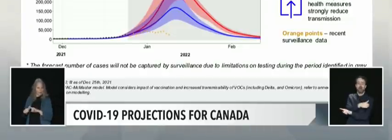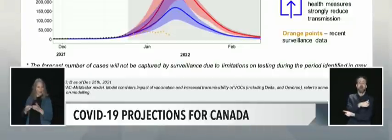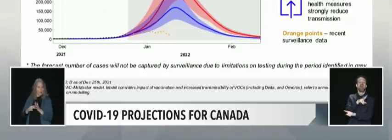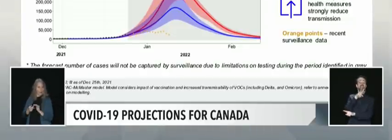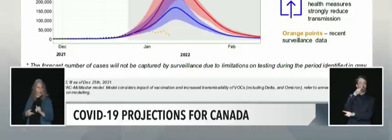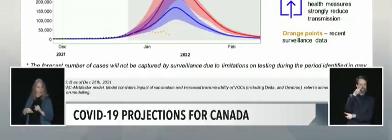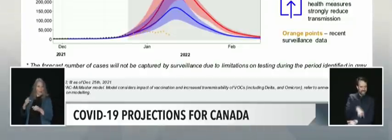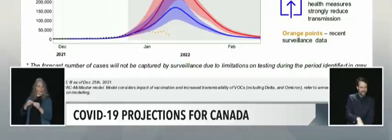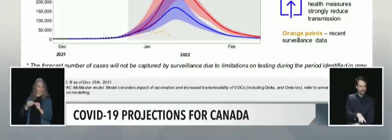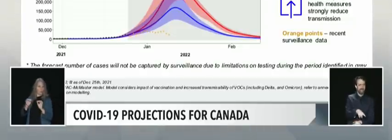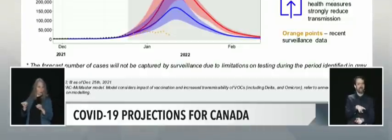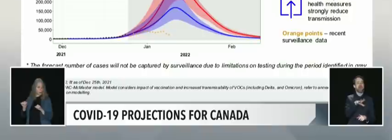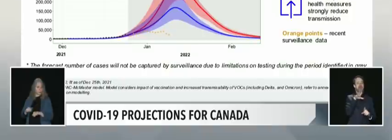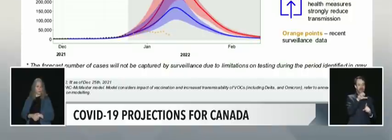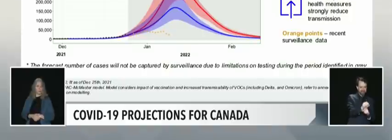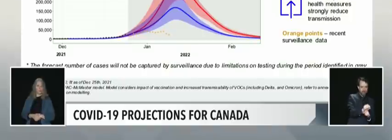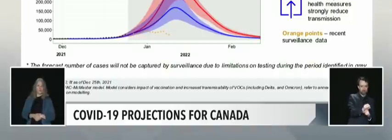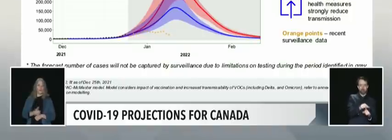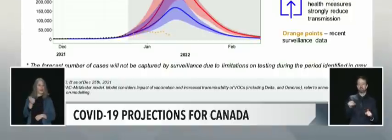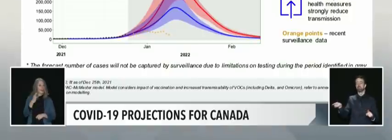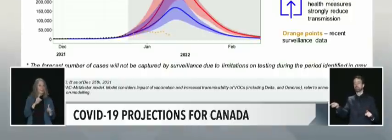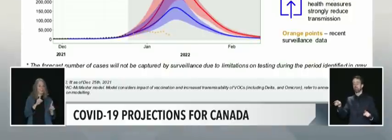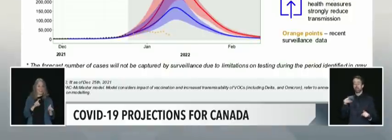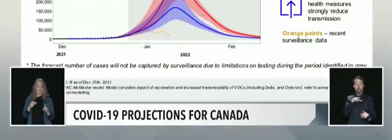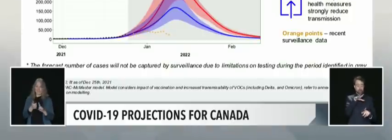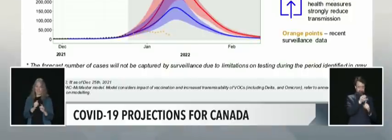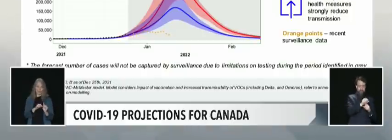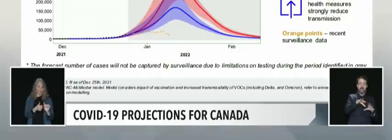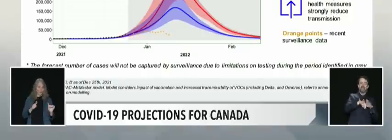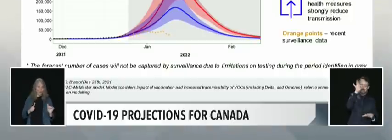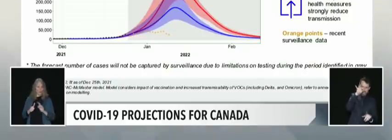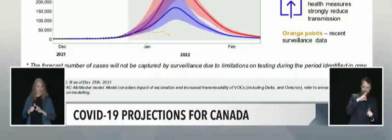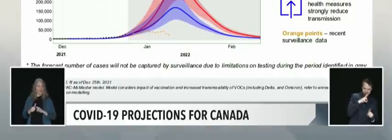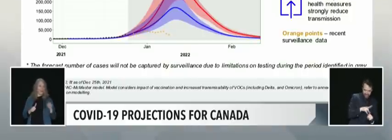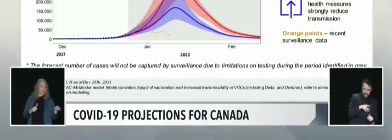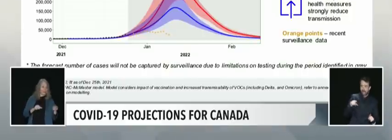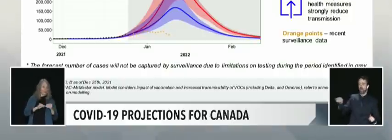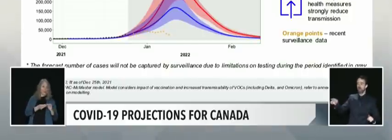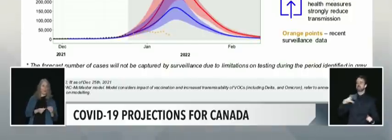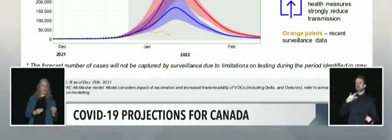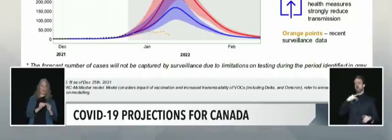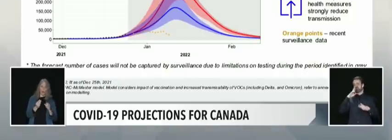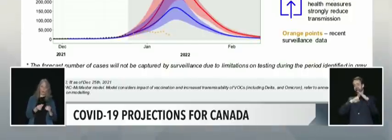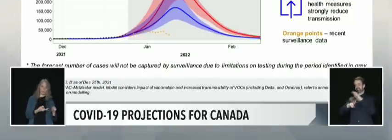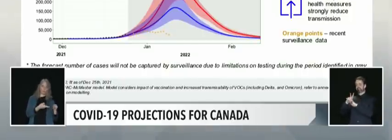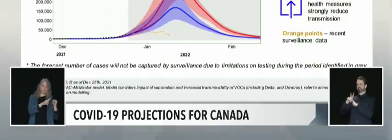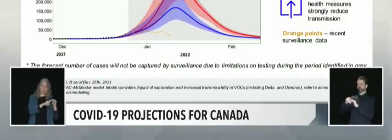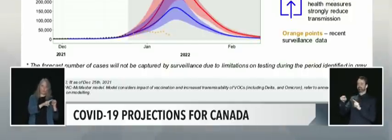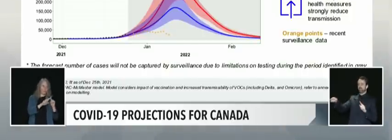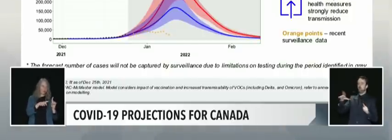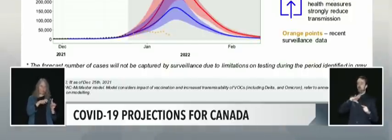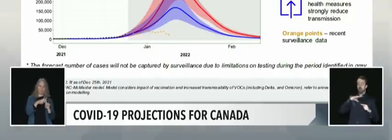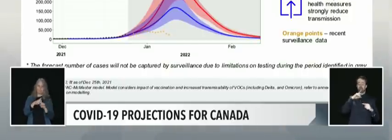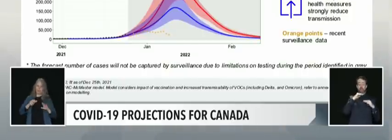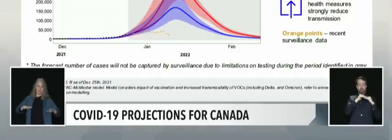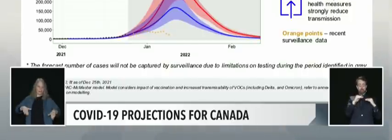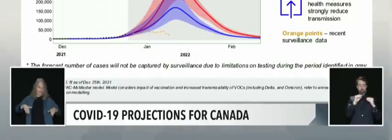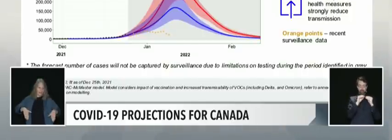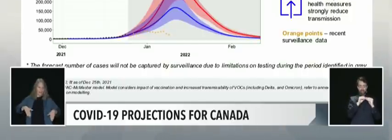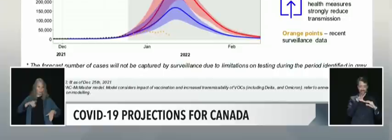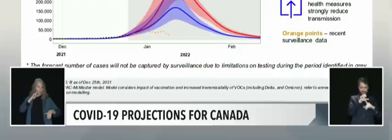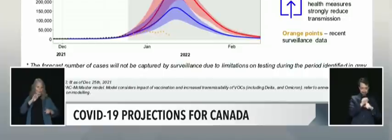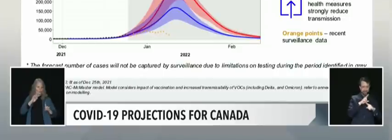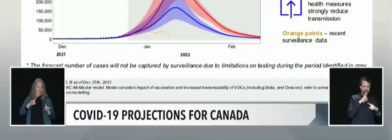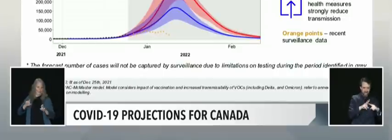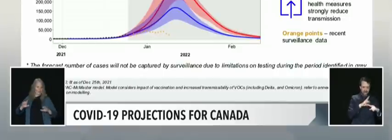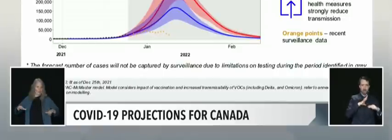Due to constraints on testing capacity, these numbers are much higher than can be detected if I exceed the number of